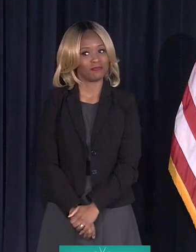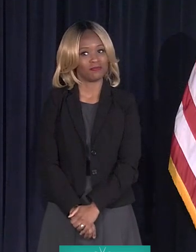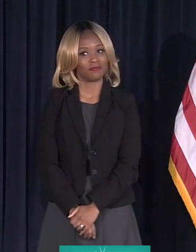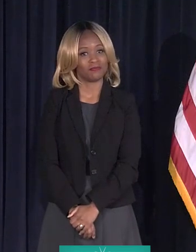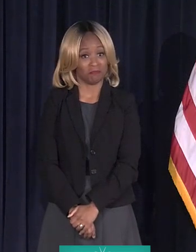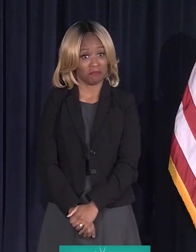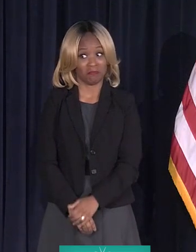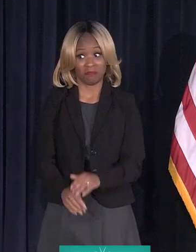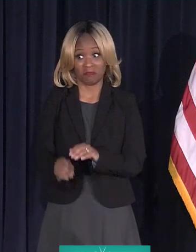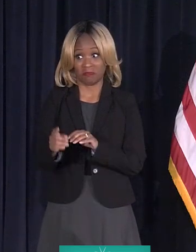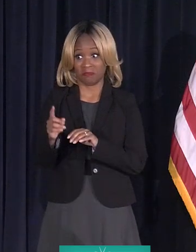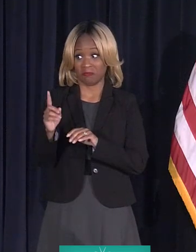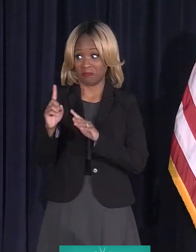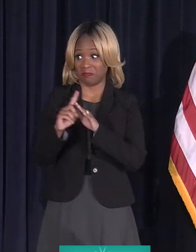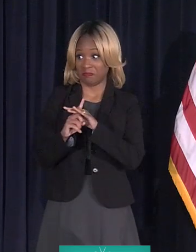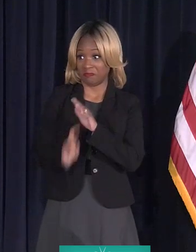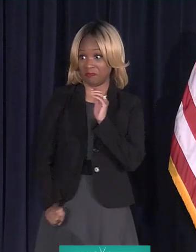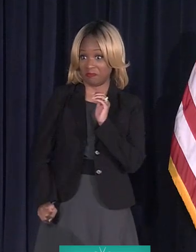Did I lose you?